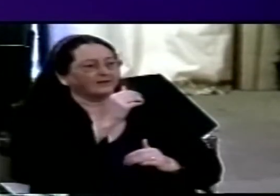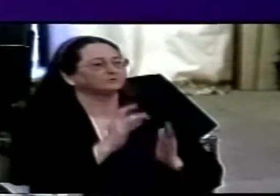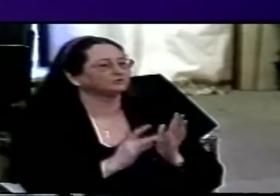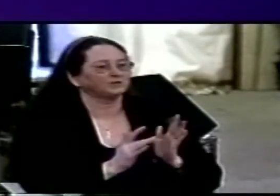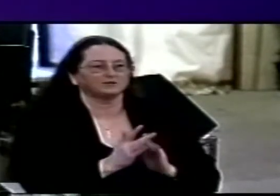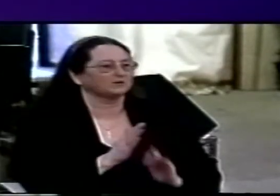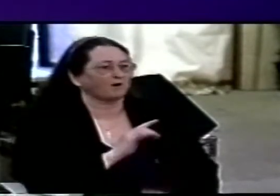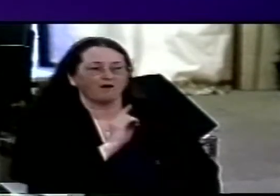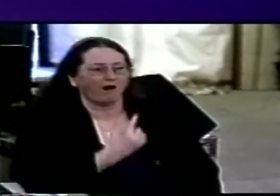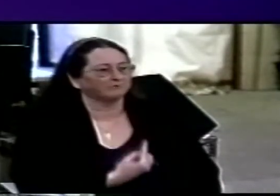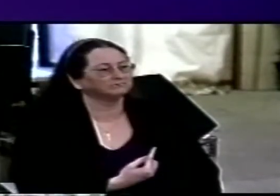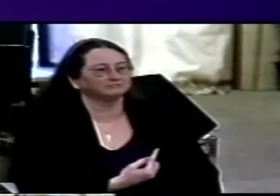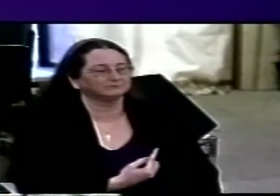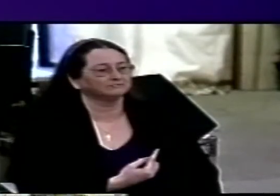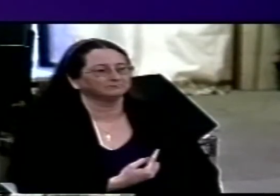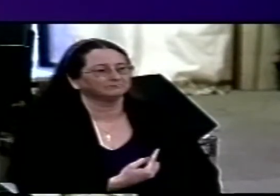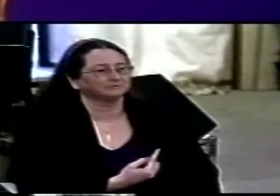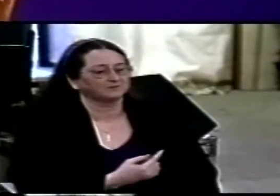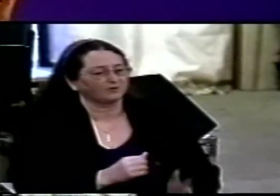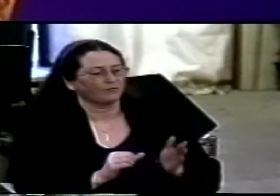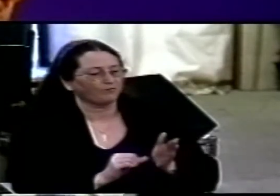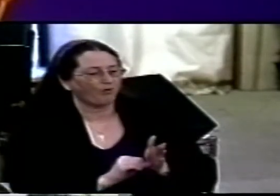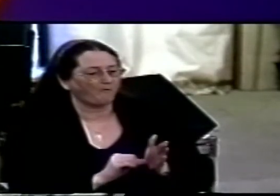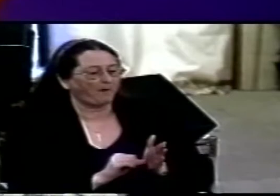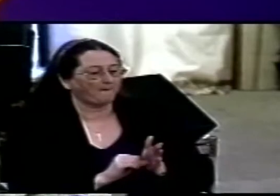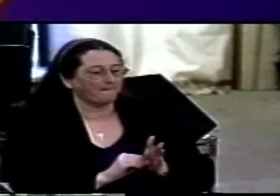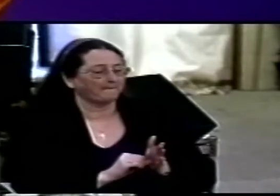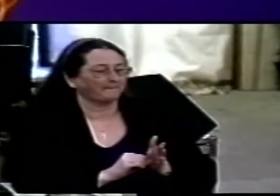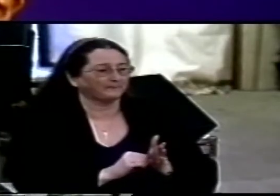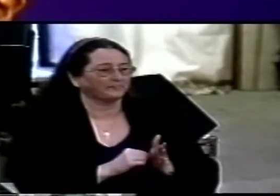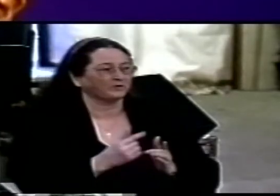there is a little problem I have with evangelicalism from time to time